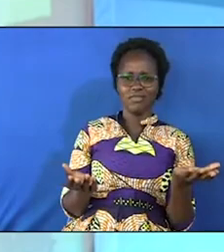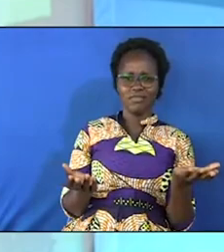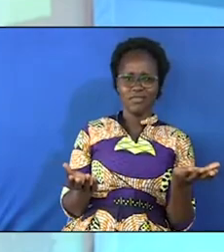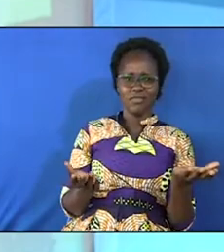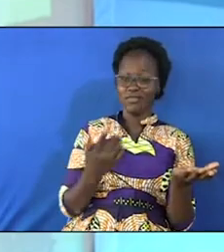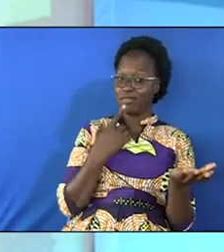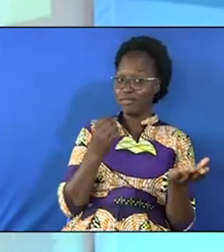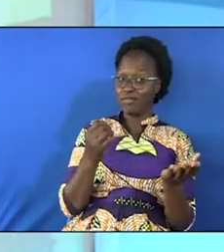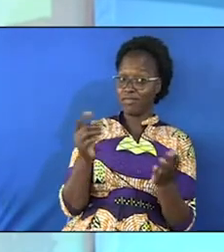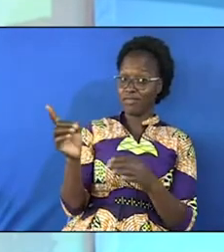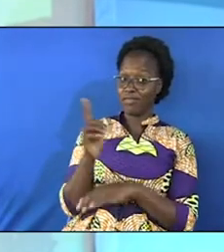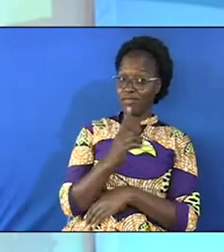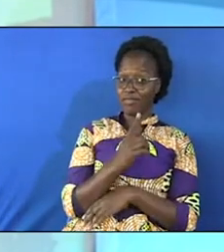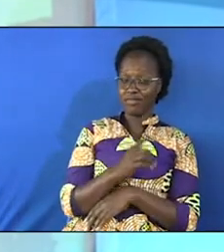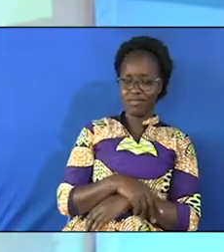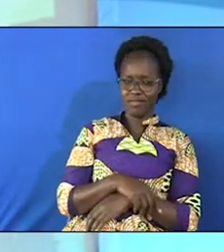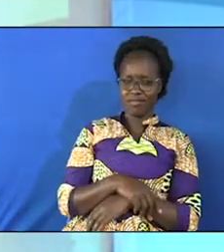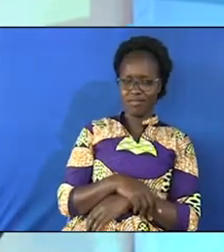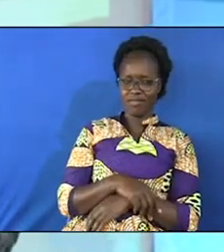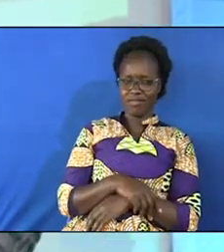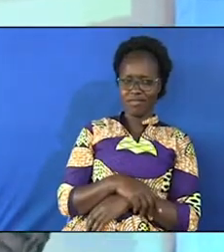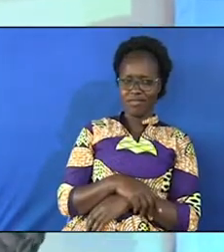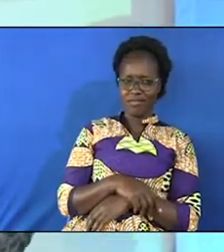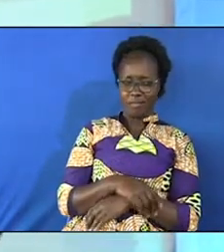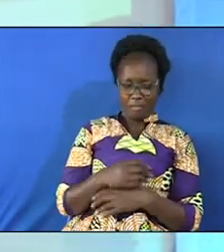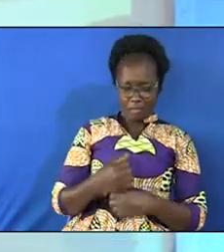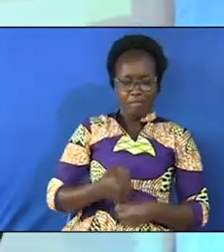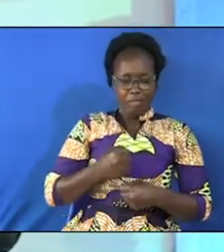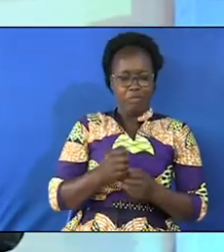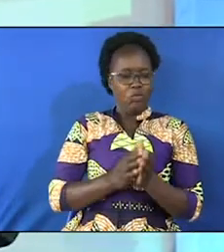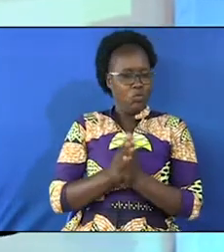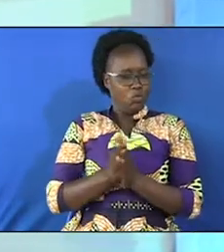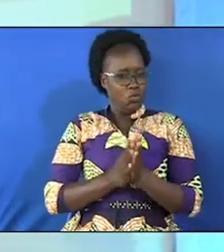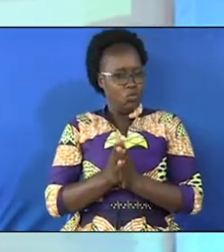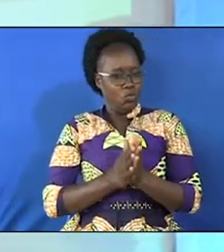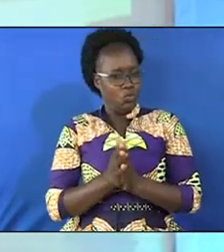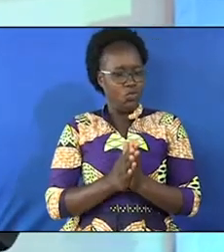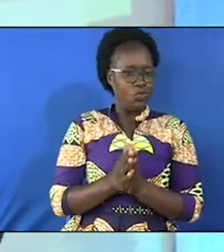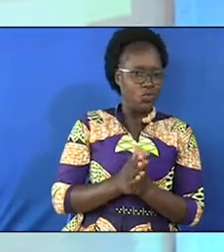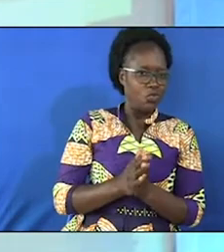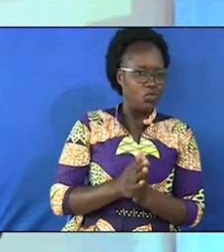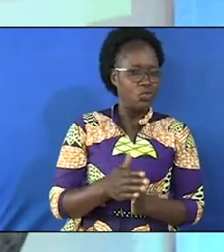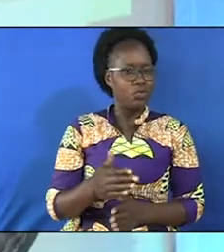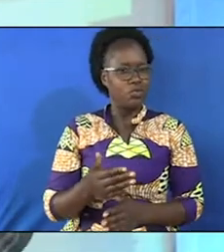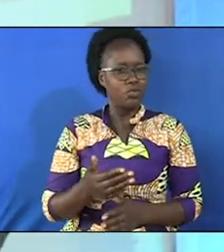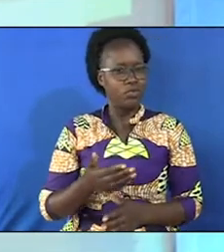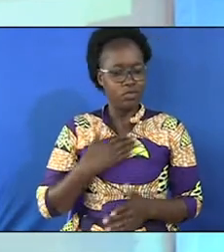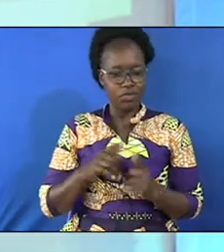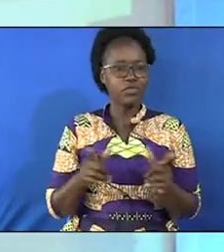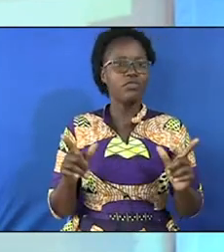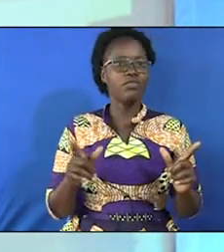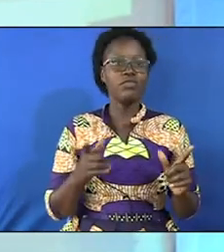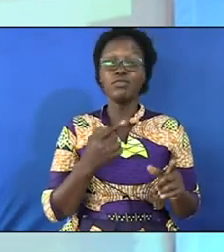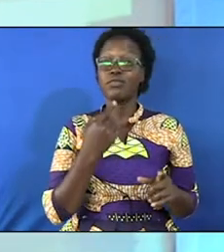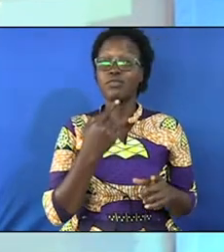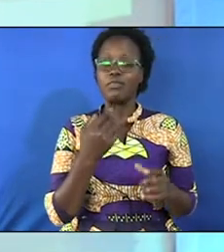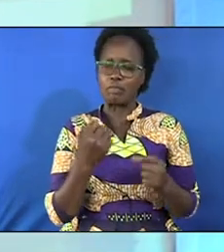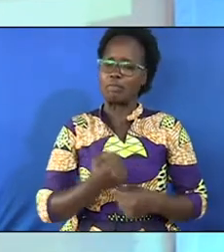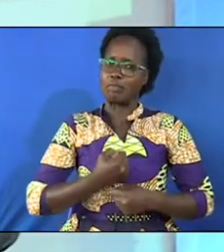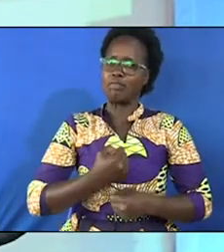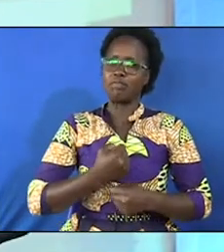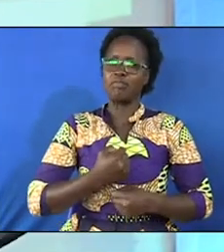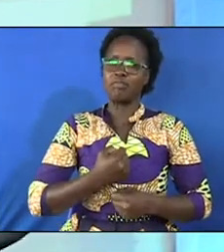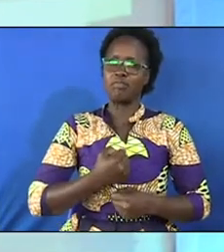but so one day I make the courage you see in my language we are taught to be